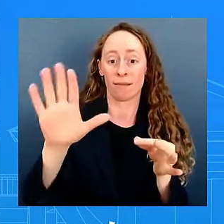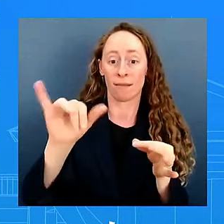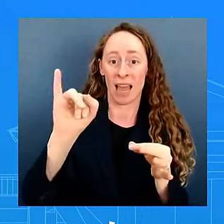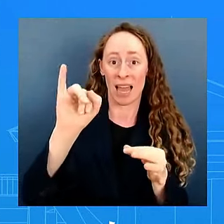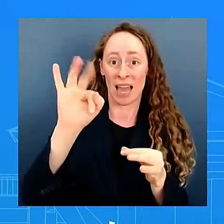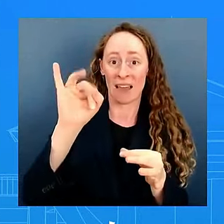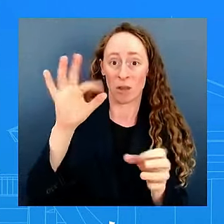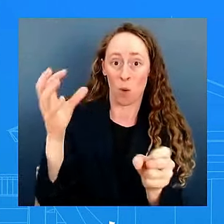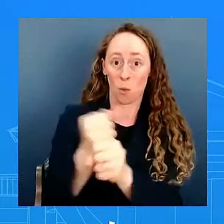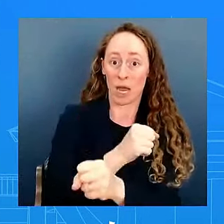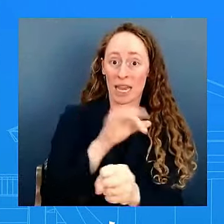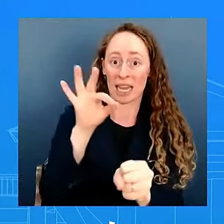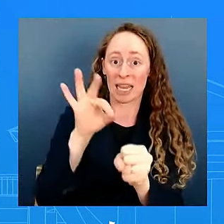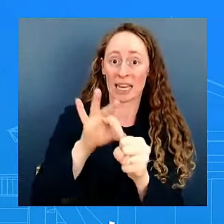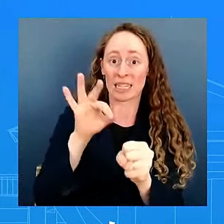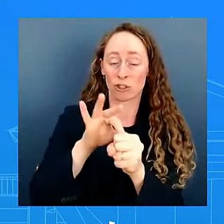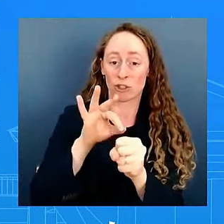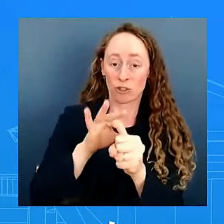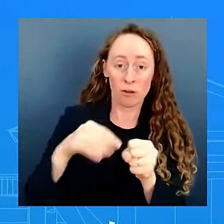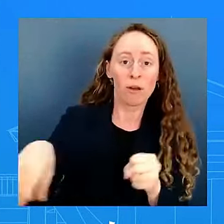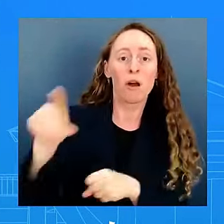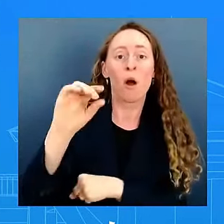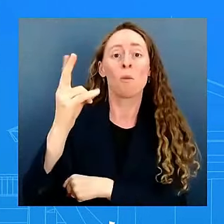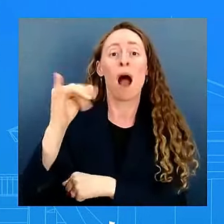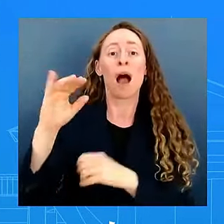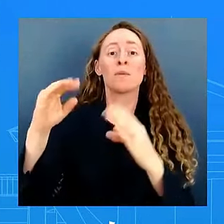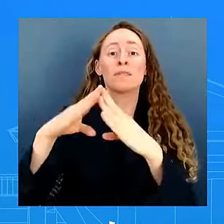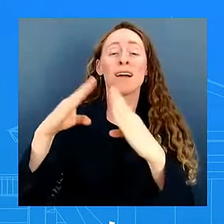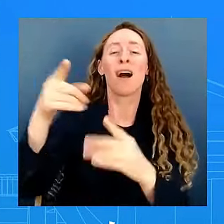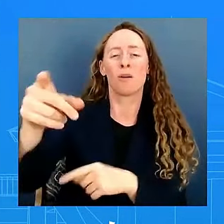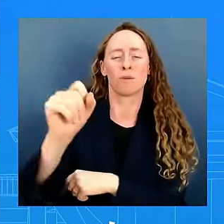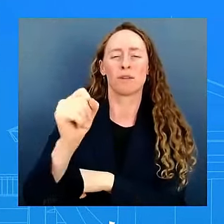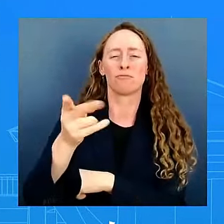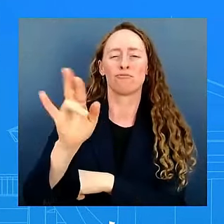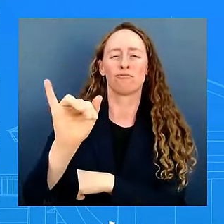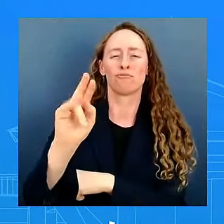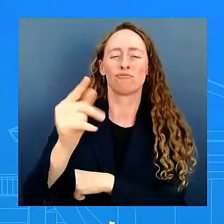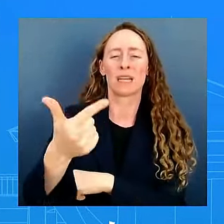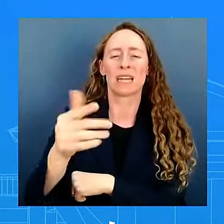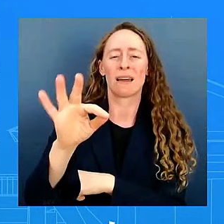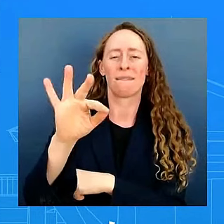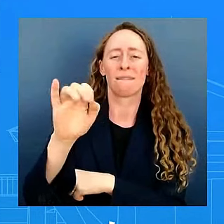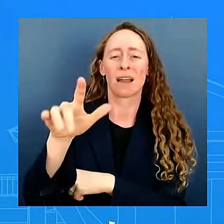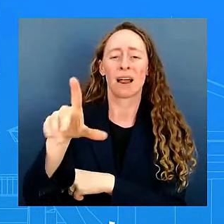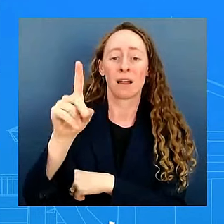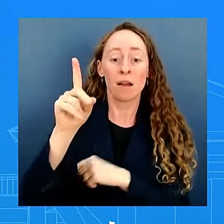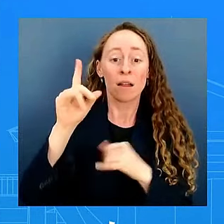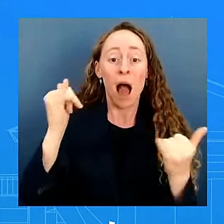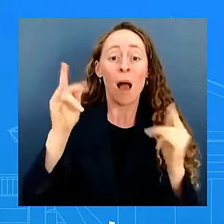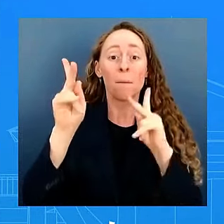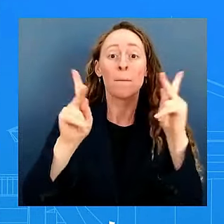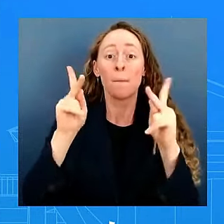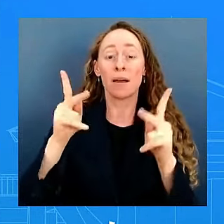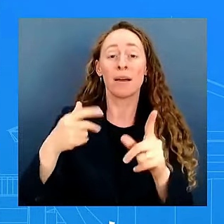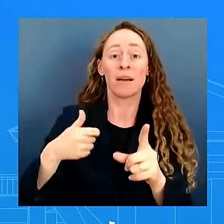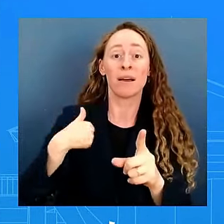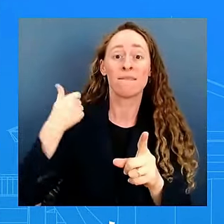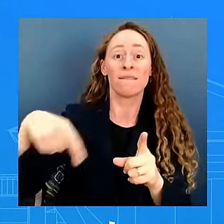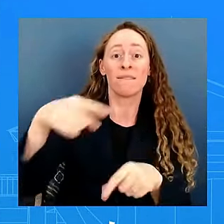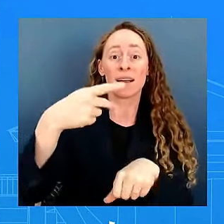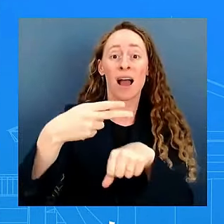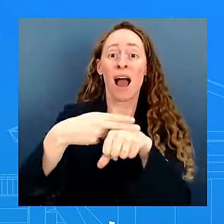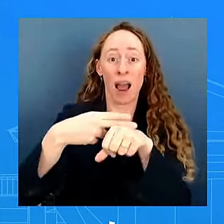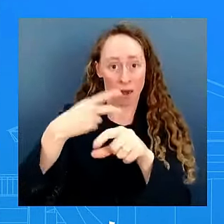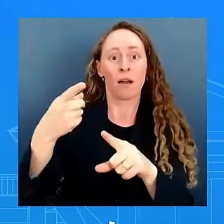venezuela these haitian migrants are in ohio legally and of course aren't from venezuela does the white house have a reaction to this pledge